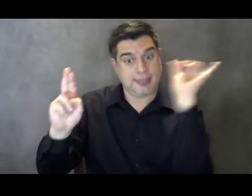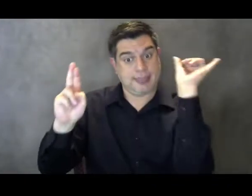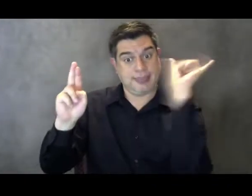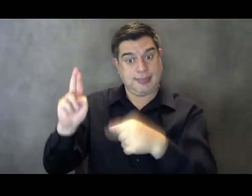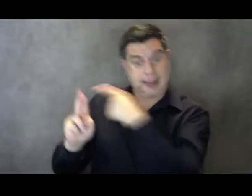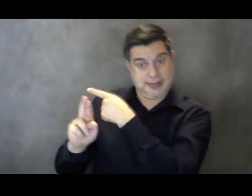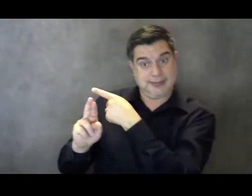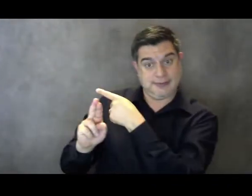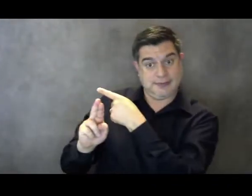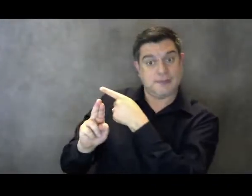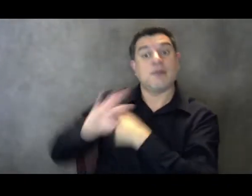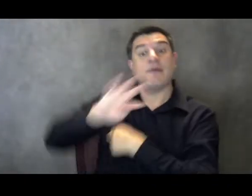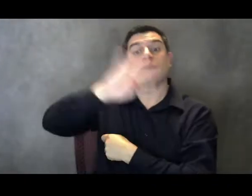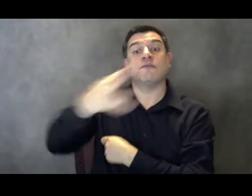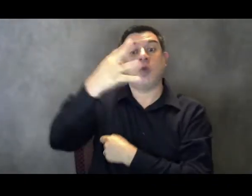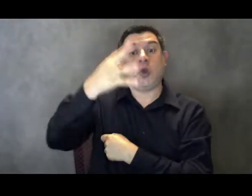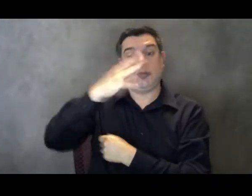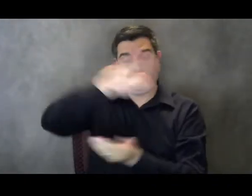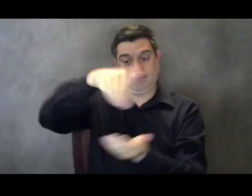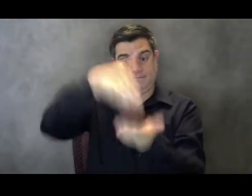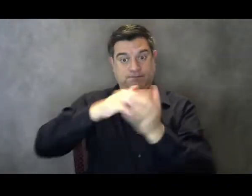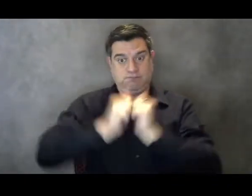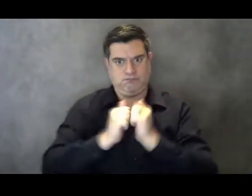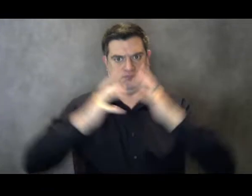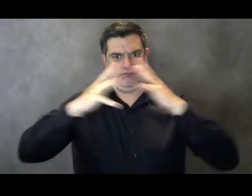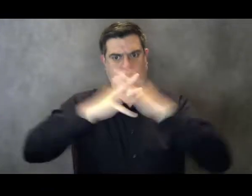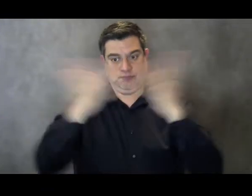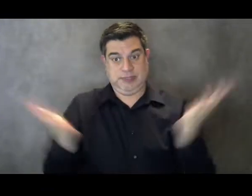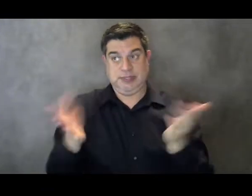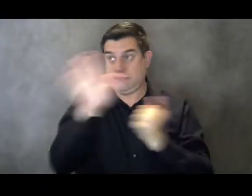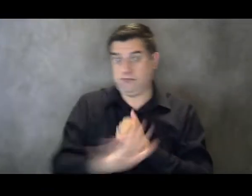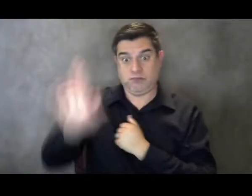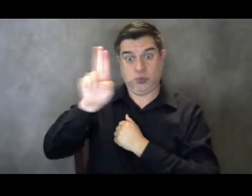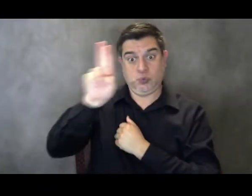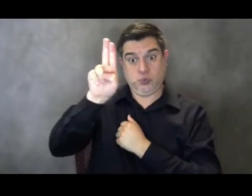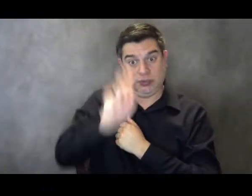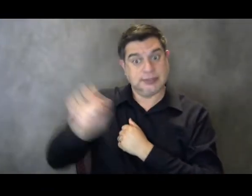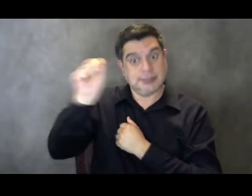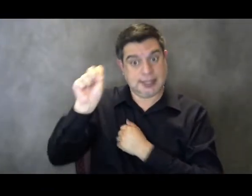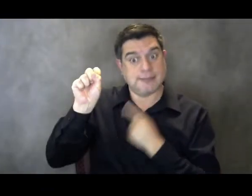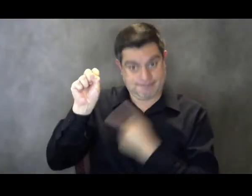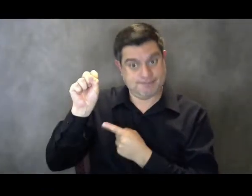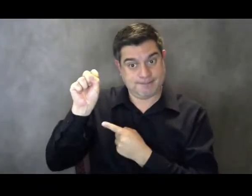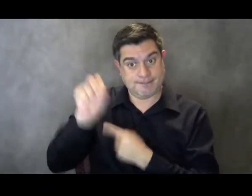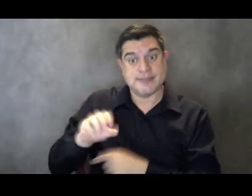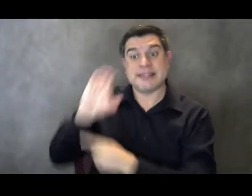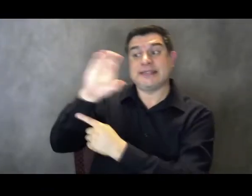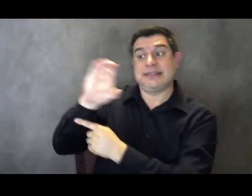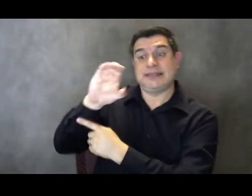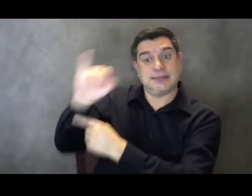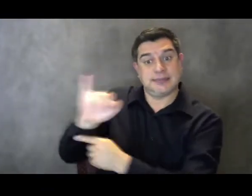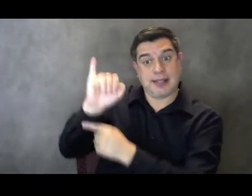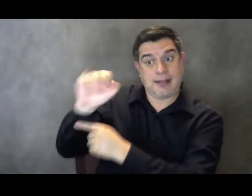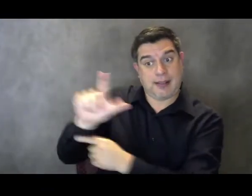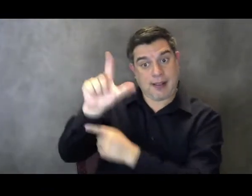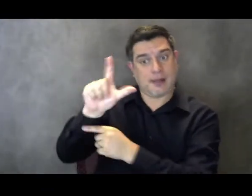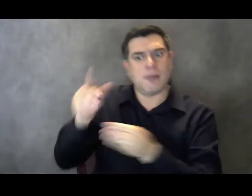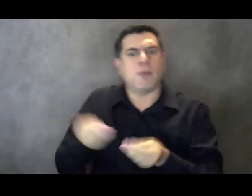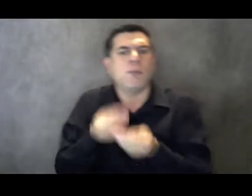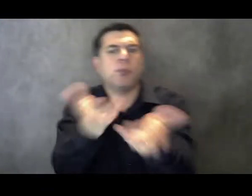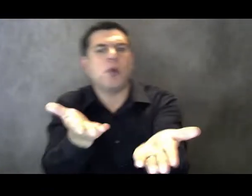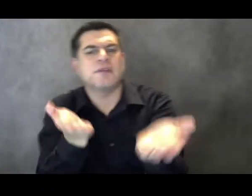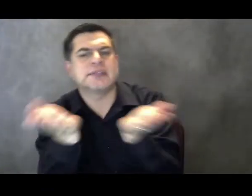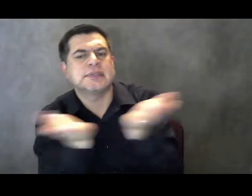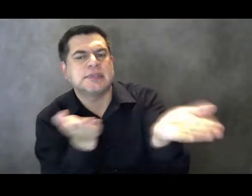fourth Center for Independent Living to be established in the United States, CIL has been providing services